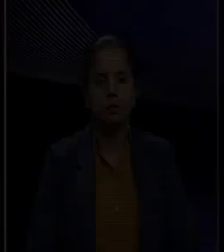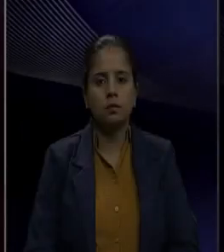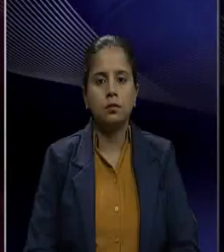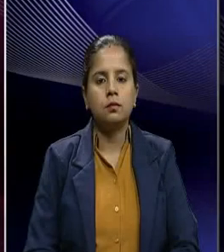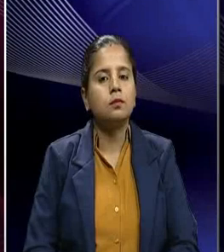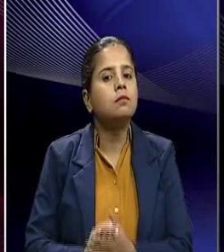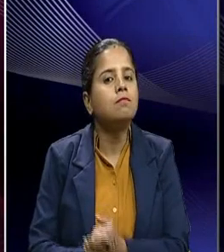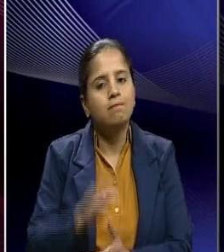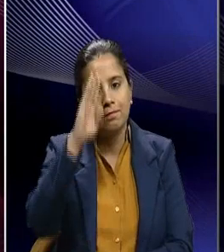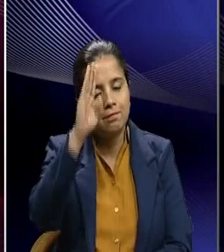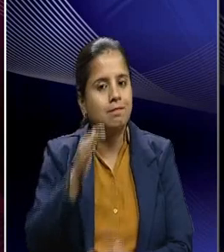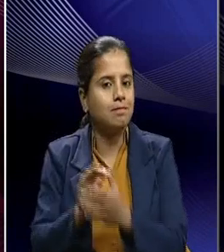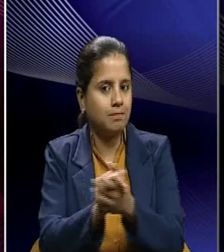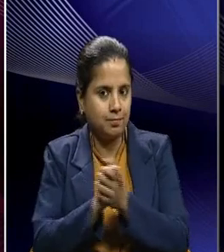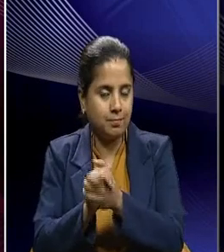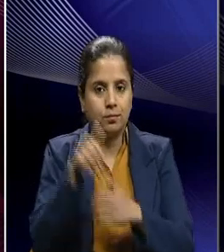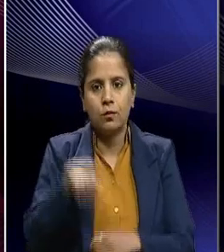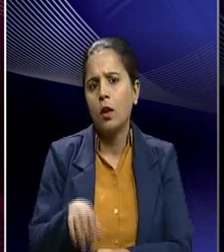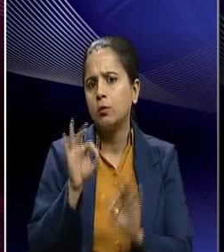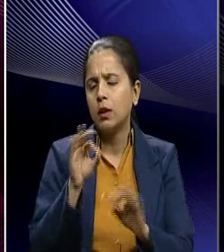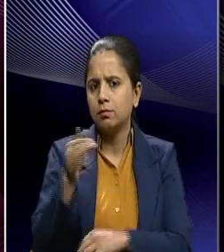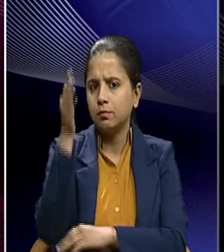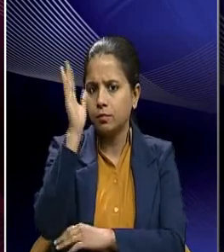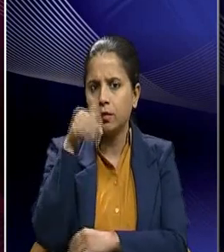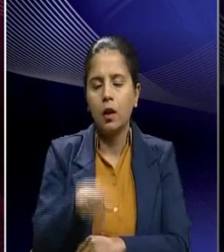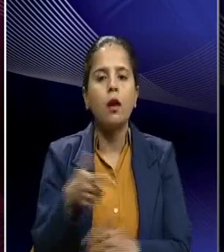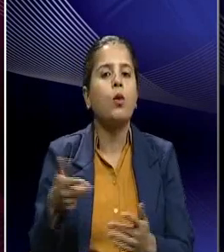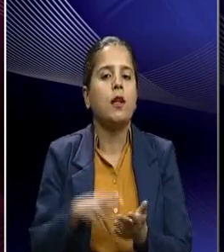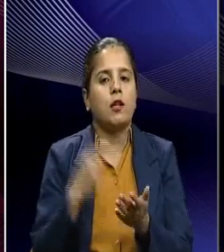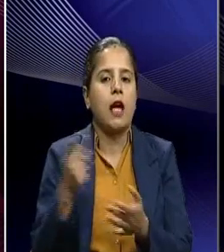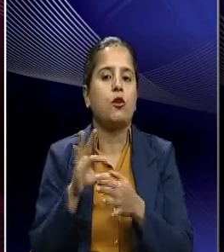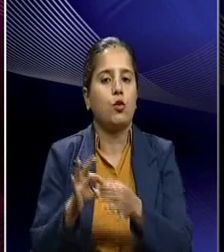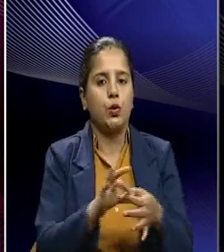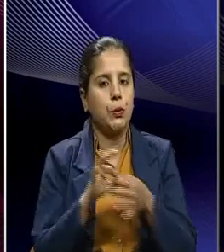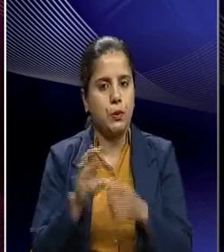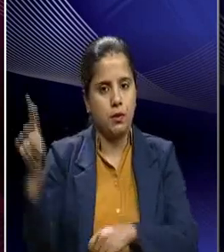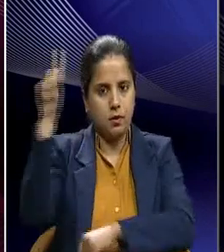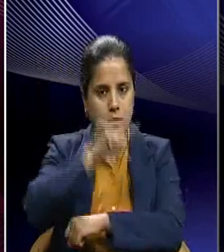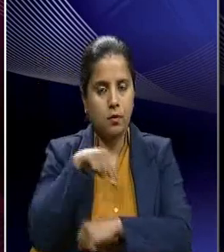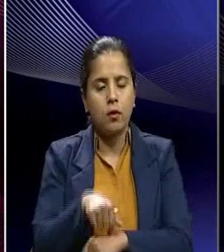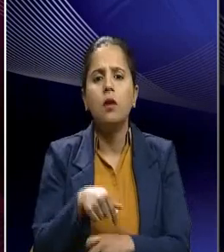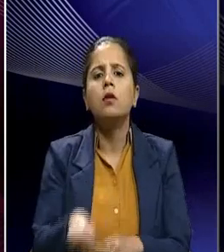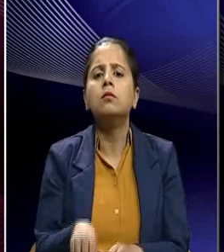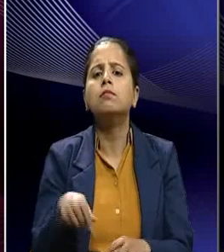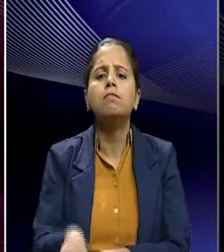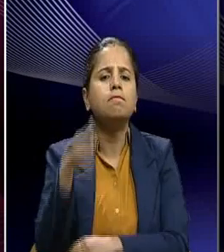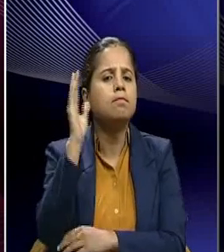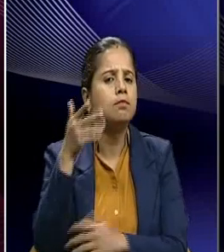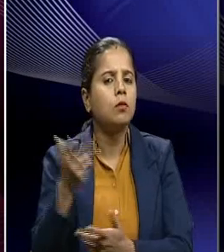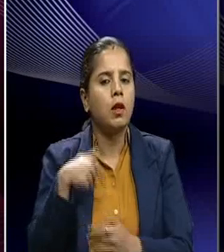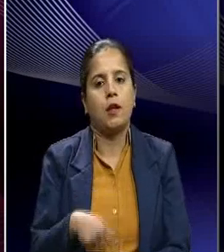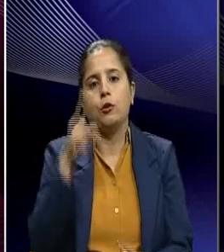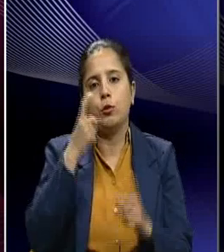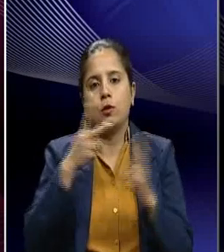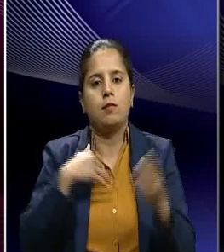Hello friends. Today's special lecture is on the National Unity Day, the lecture is in the series of the symbolic